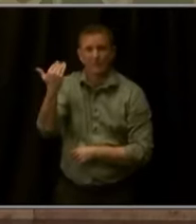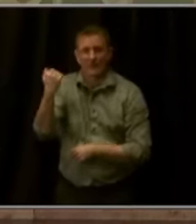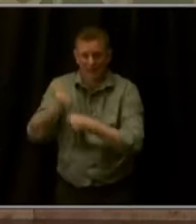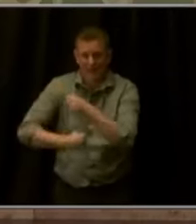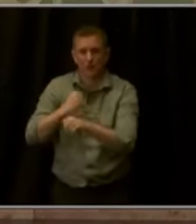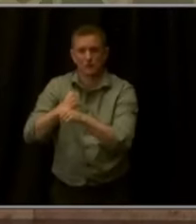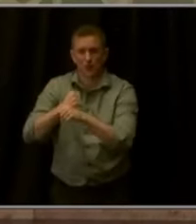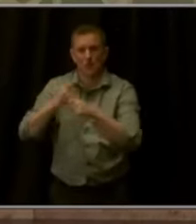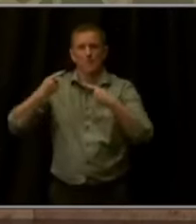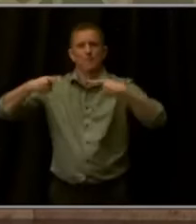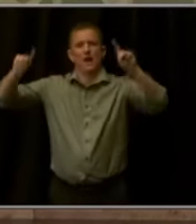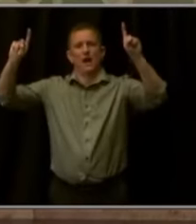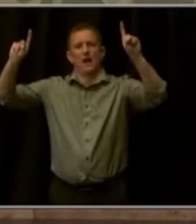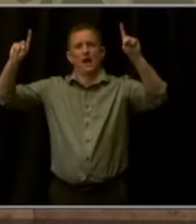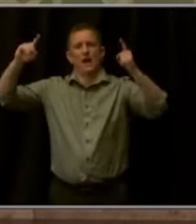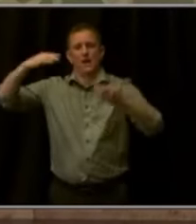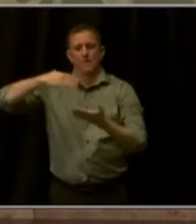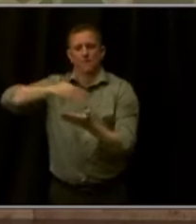factor